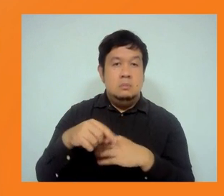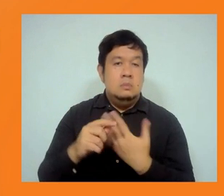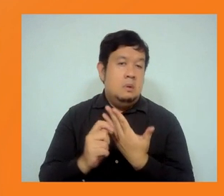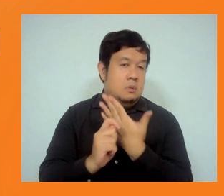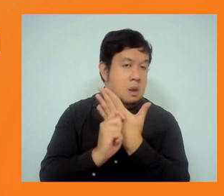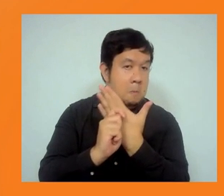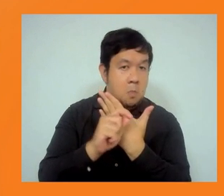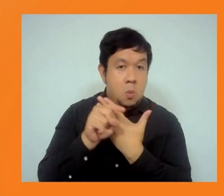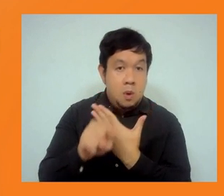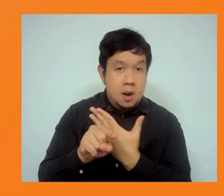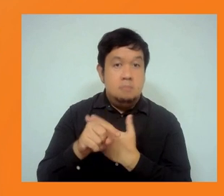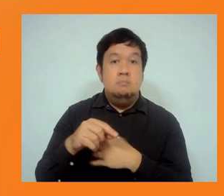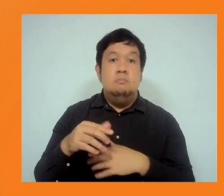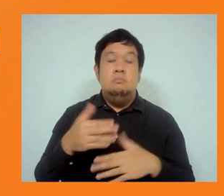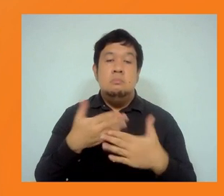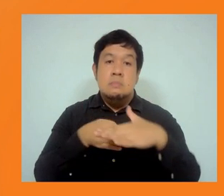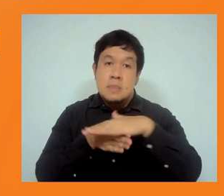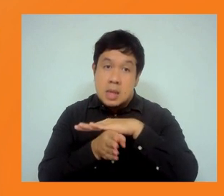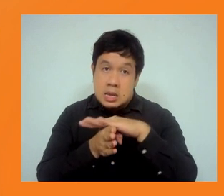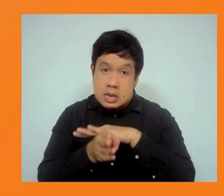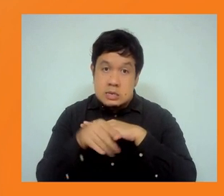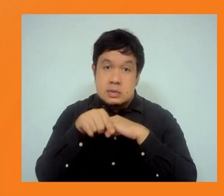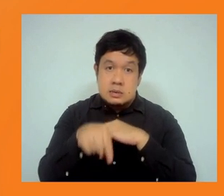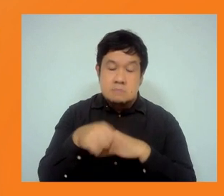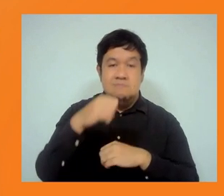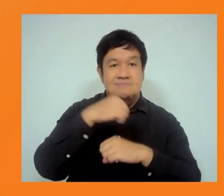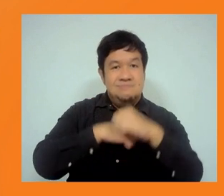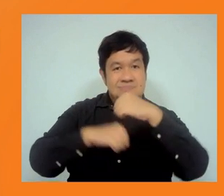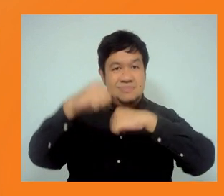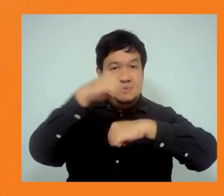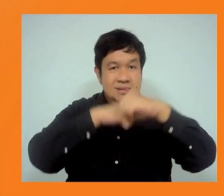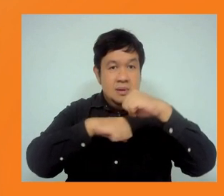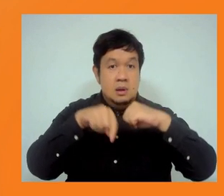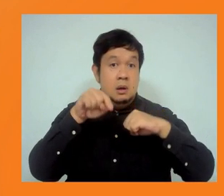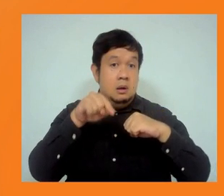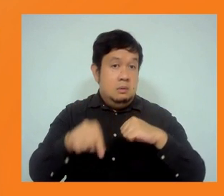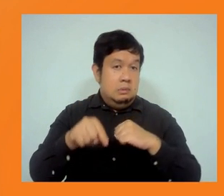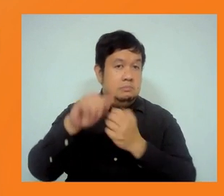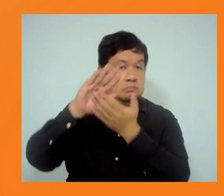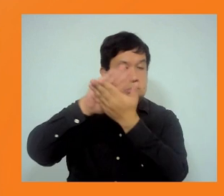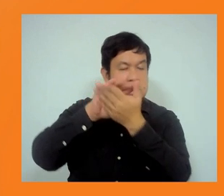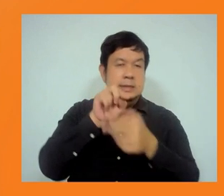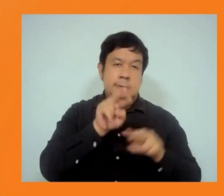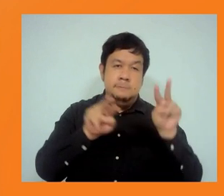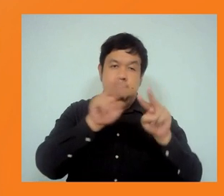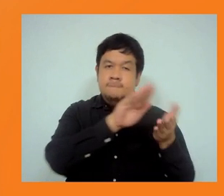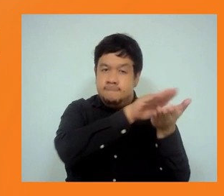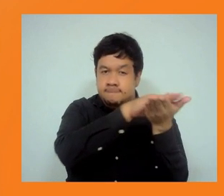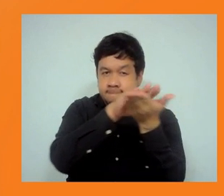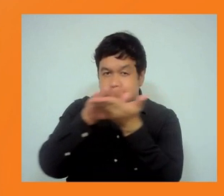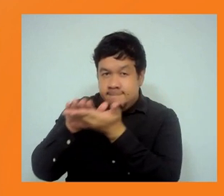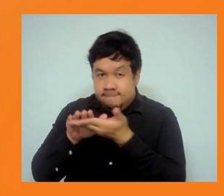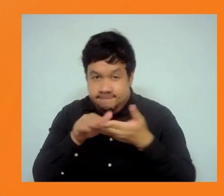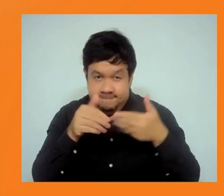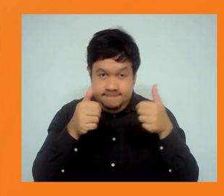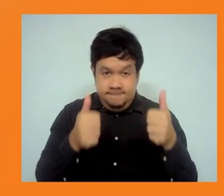activities to put in the water supply and sanitation. You know, so working through those temporary impacts and making sure